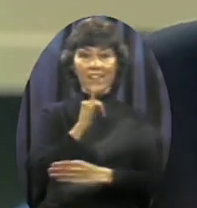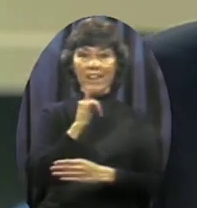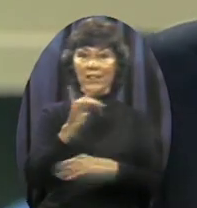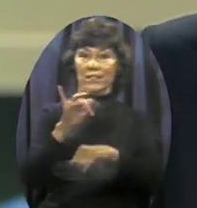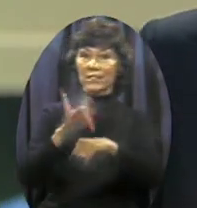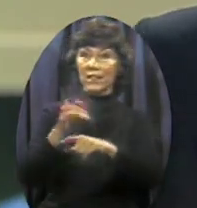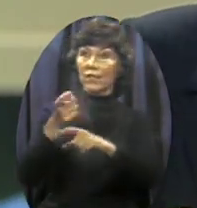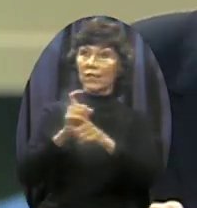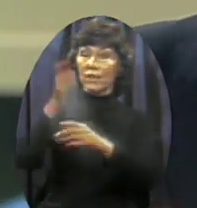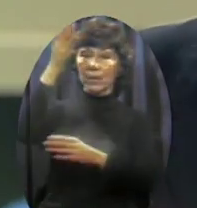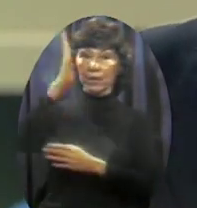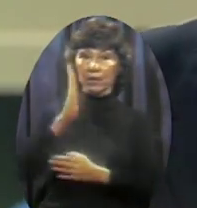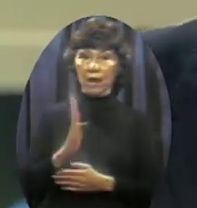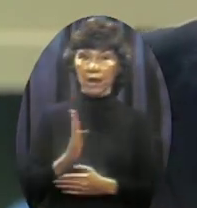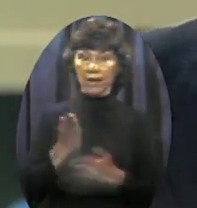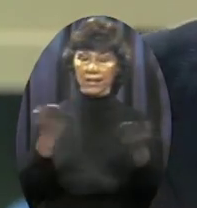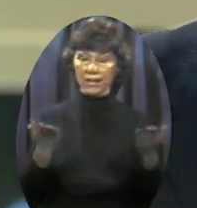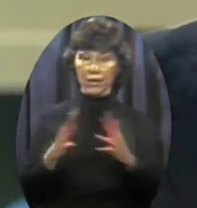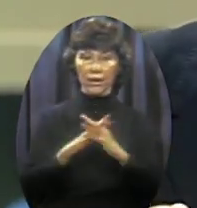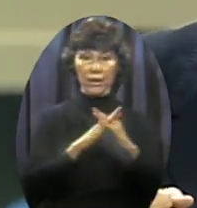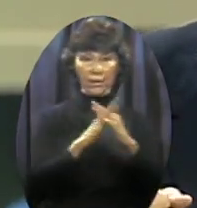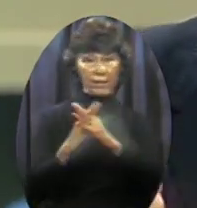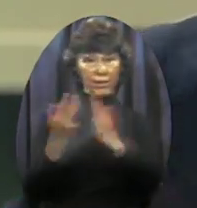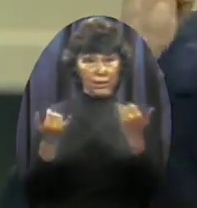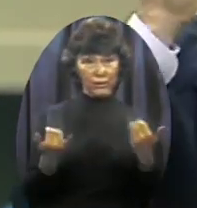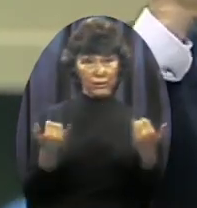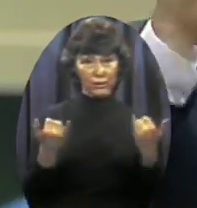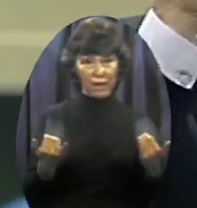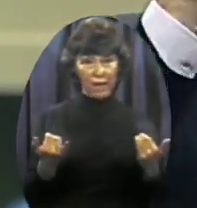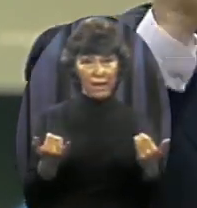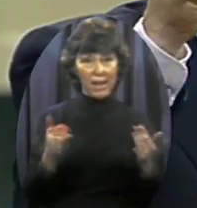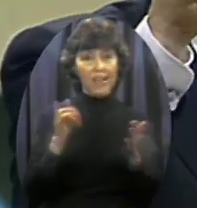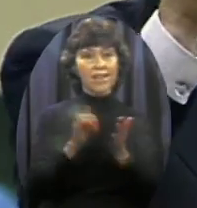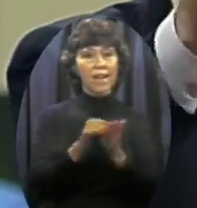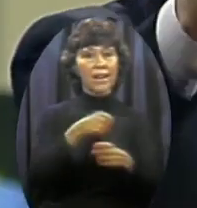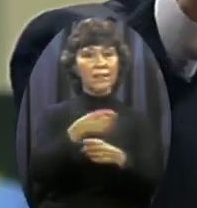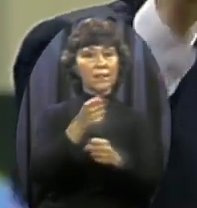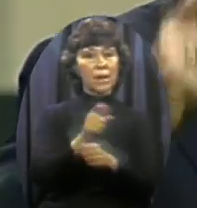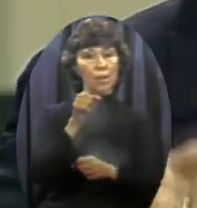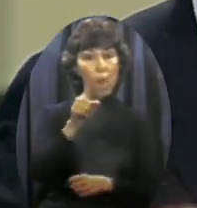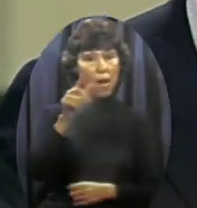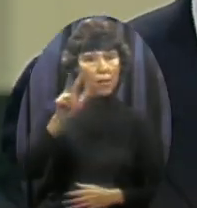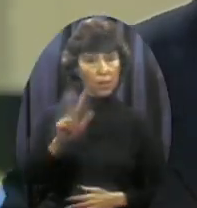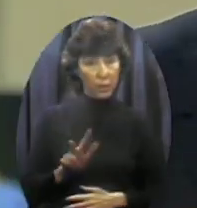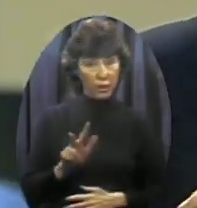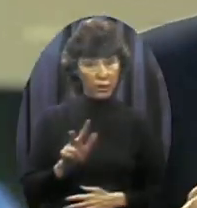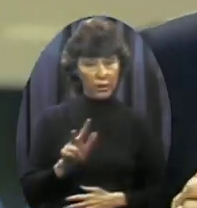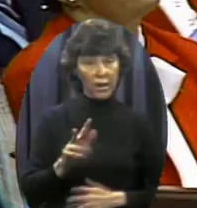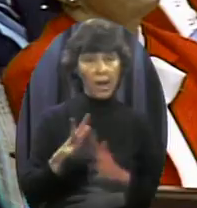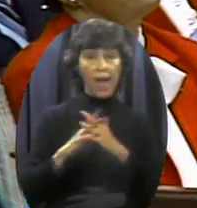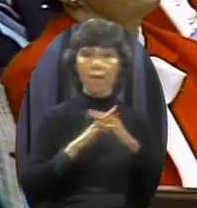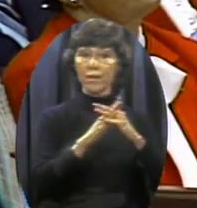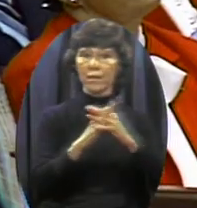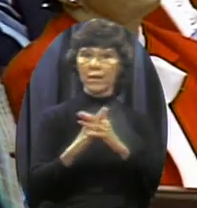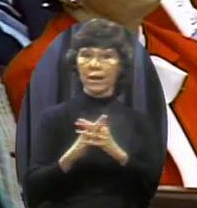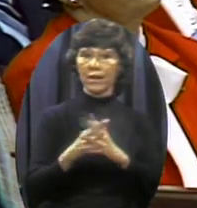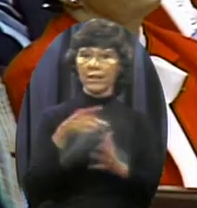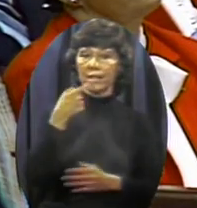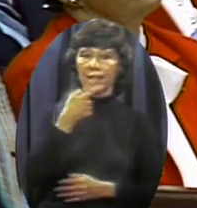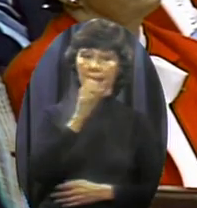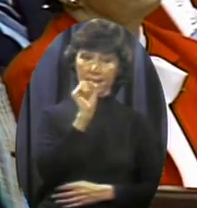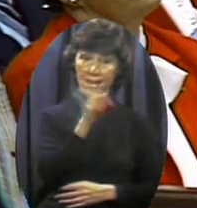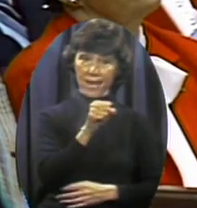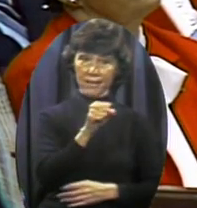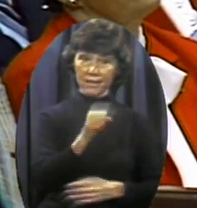today That according to Gallup Has produced at least one third of the nation professing a new birth experience And I see